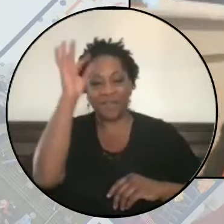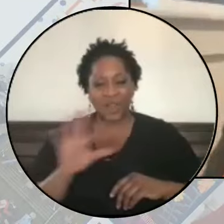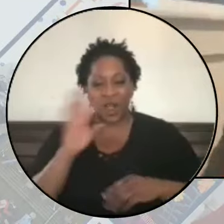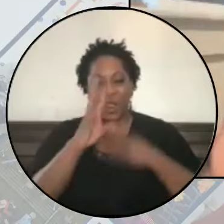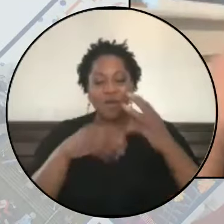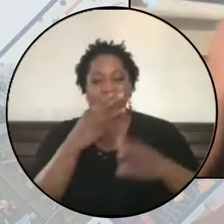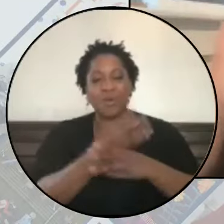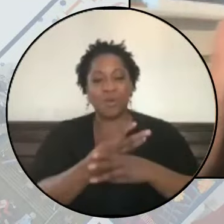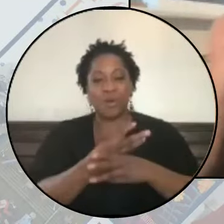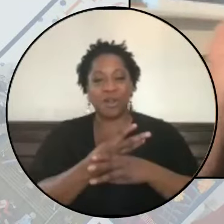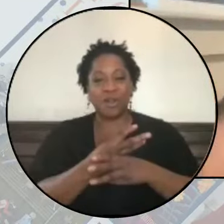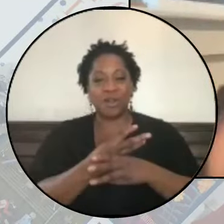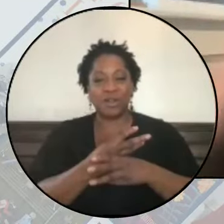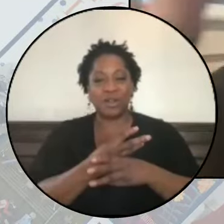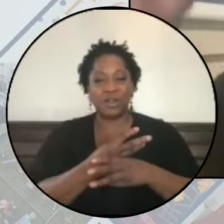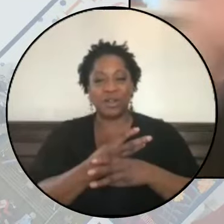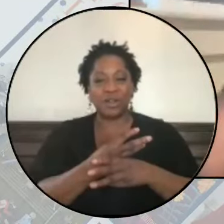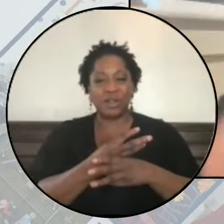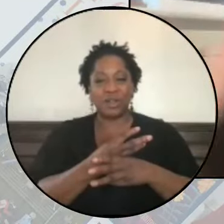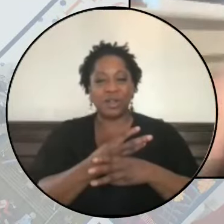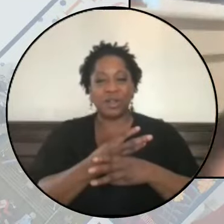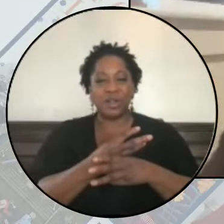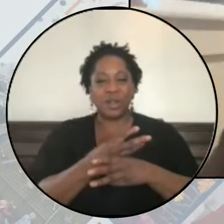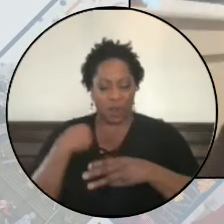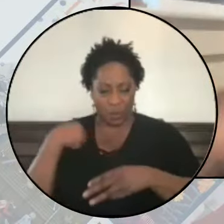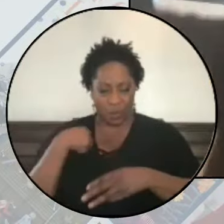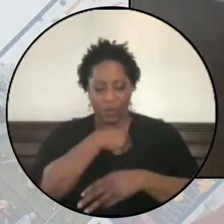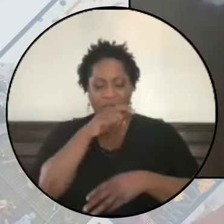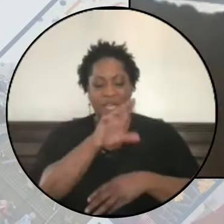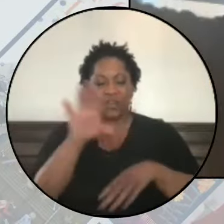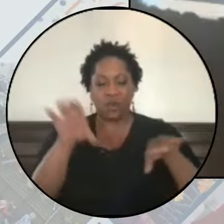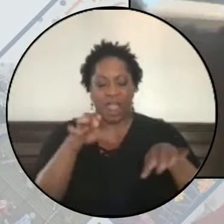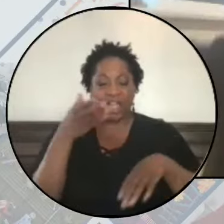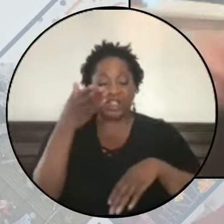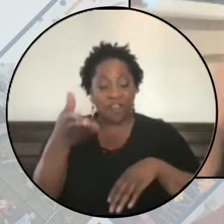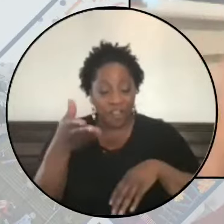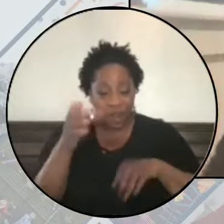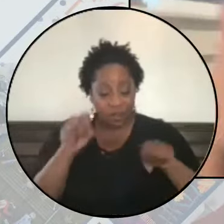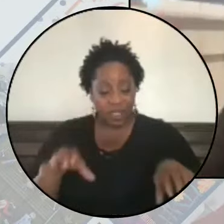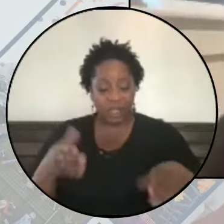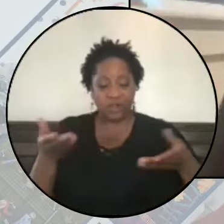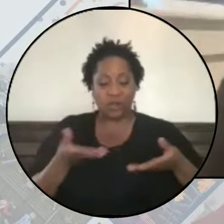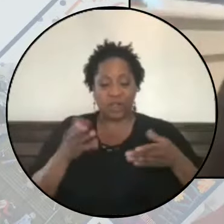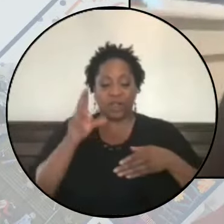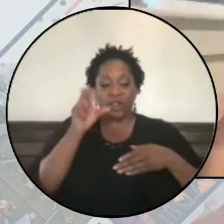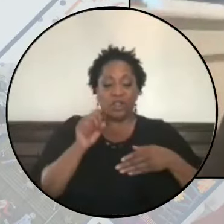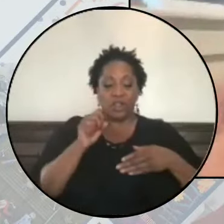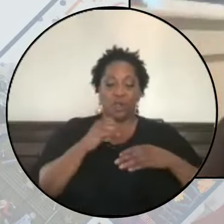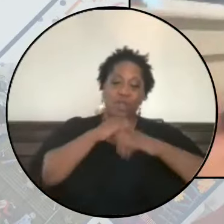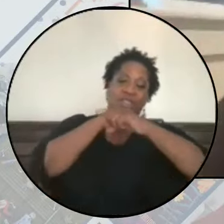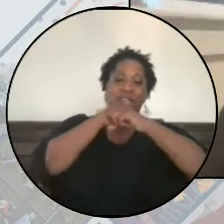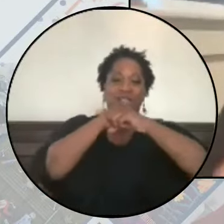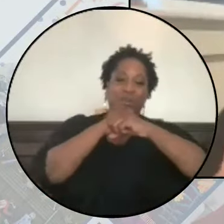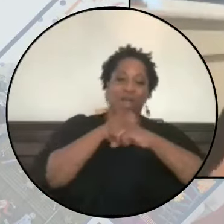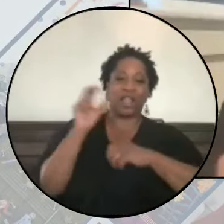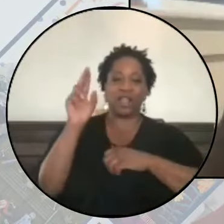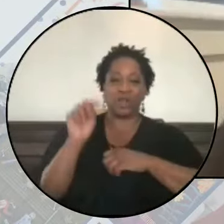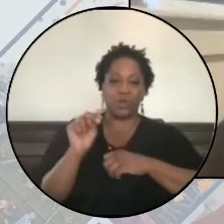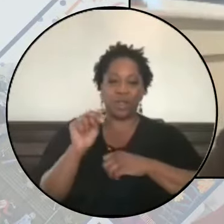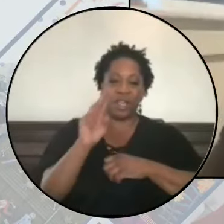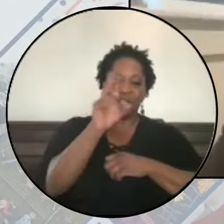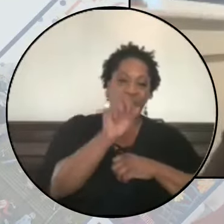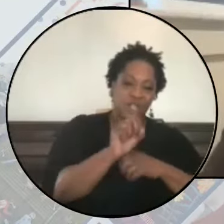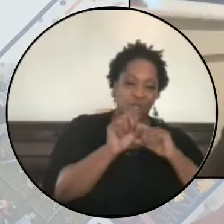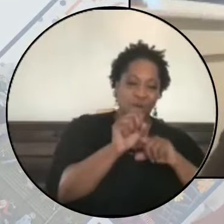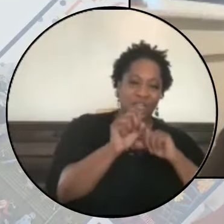the world, being like, we need your action there so we can do here. It's the U.S. that's blocking it, the U.N. It's the U.S.